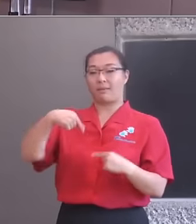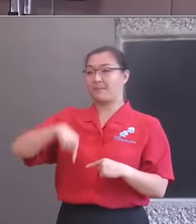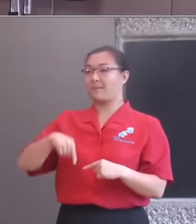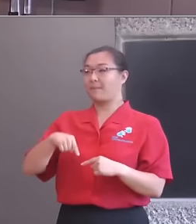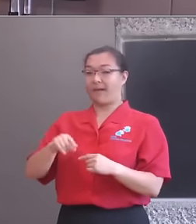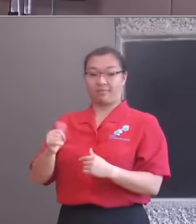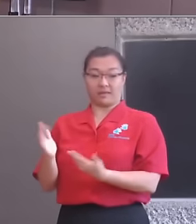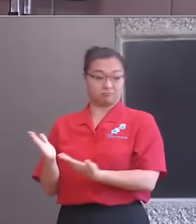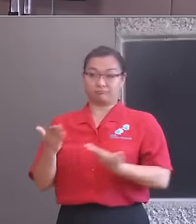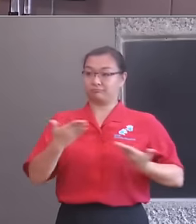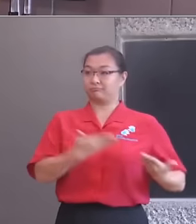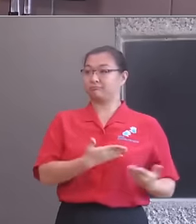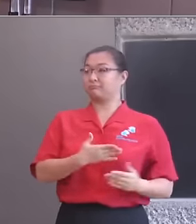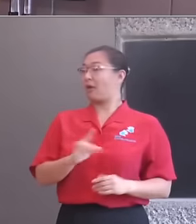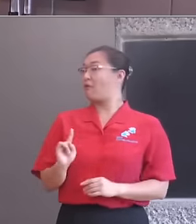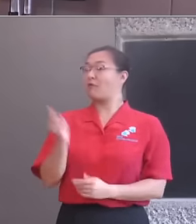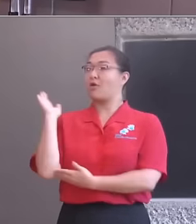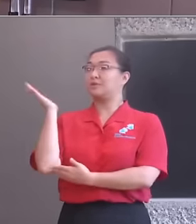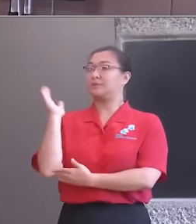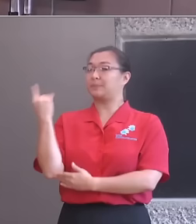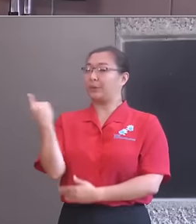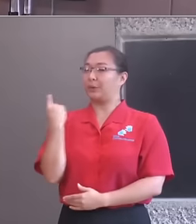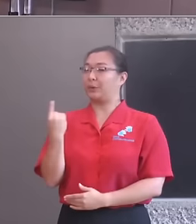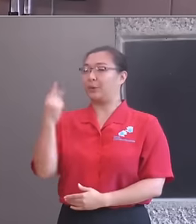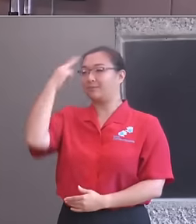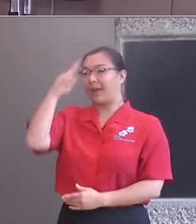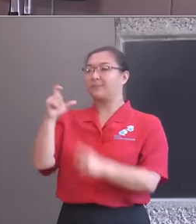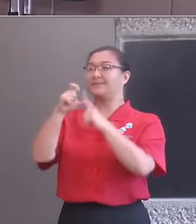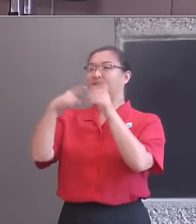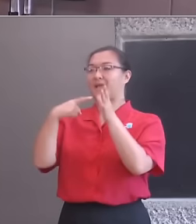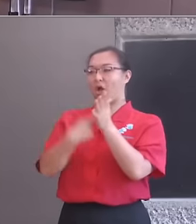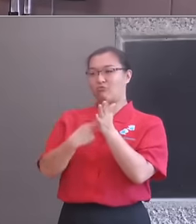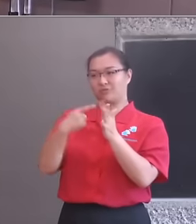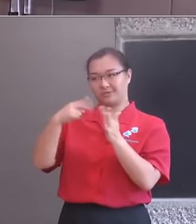hand over to Darren Henley, Chief Executive of Arts Council England.